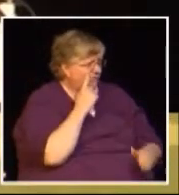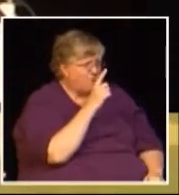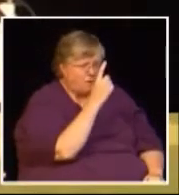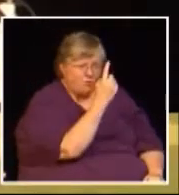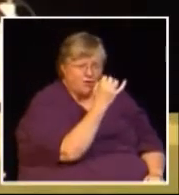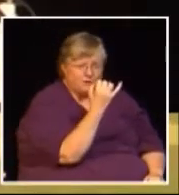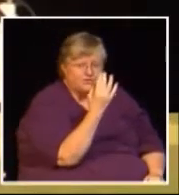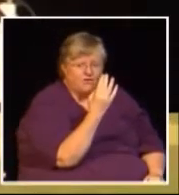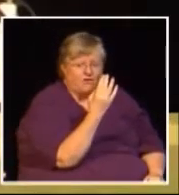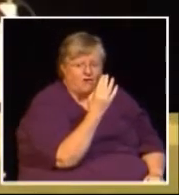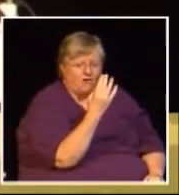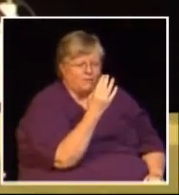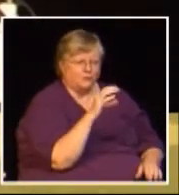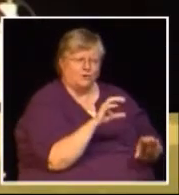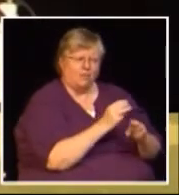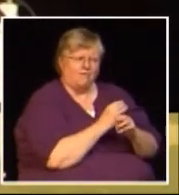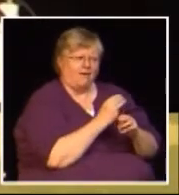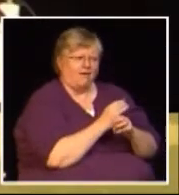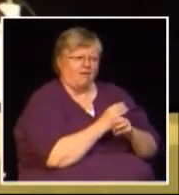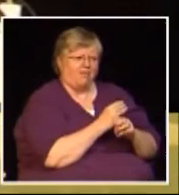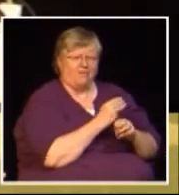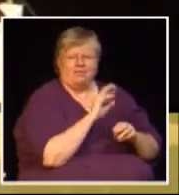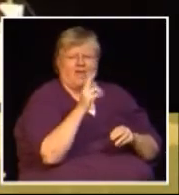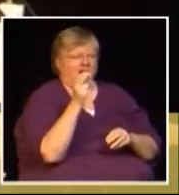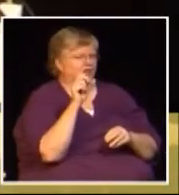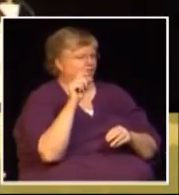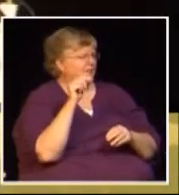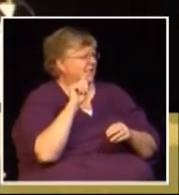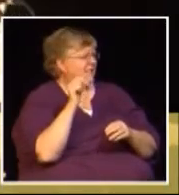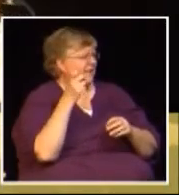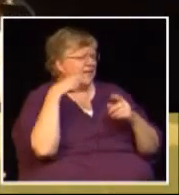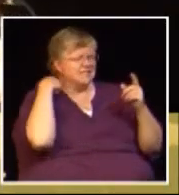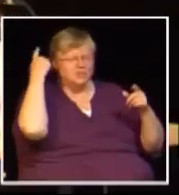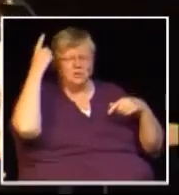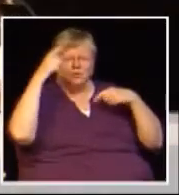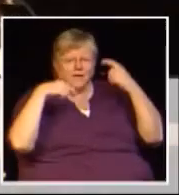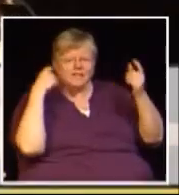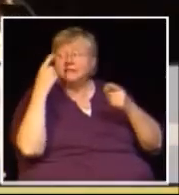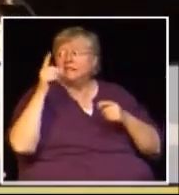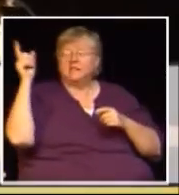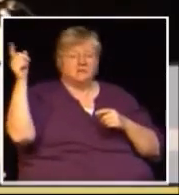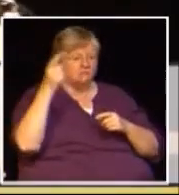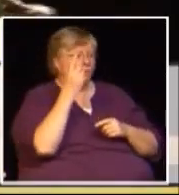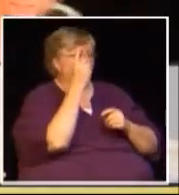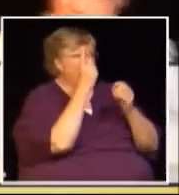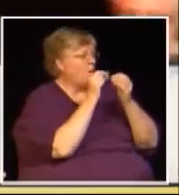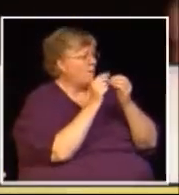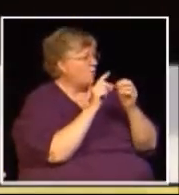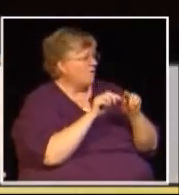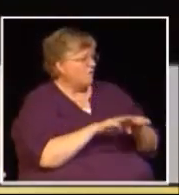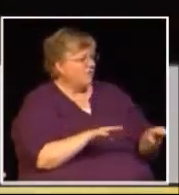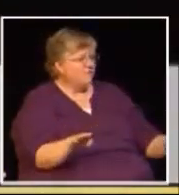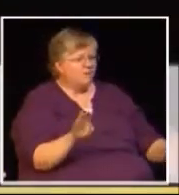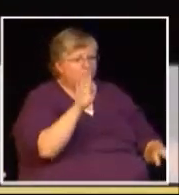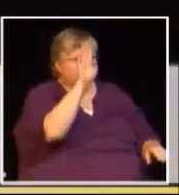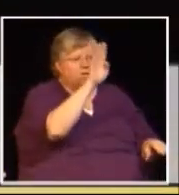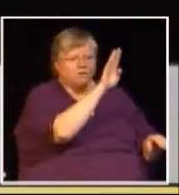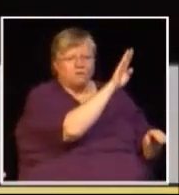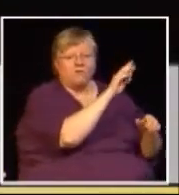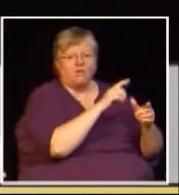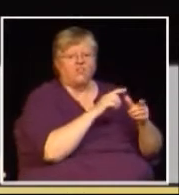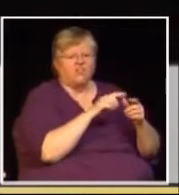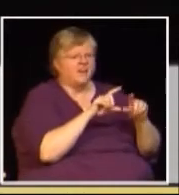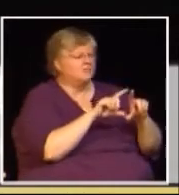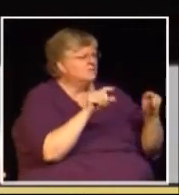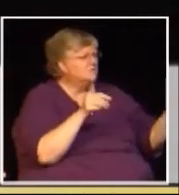isn't it I mean do the math this tax is crazy thank you I'll take one more question from the floor and then